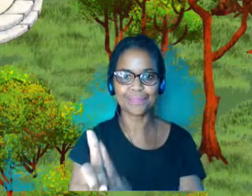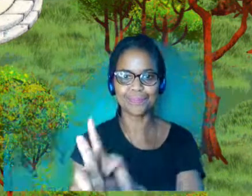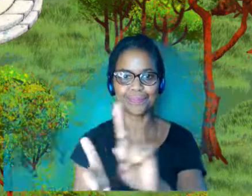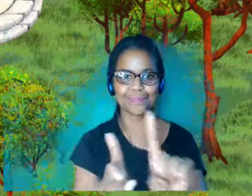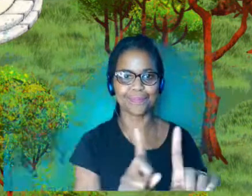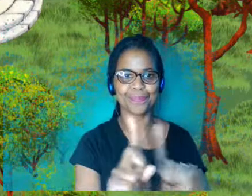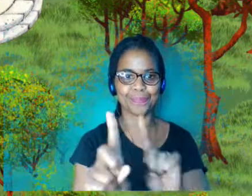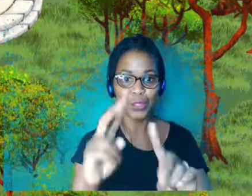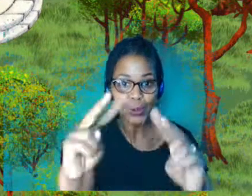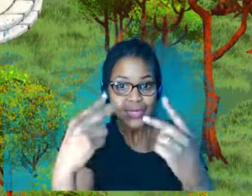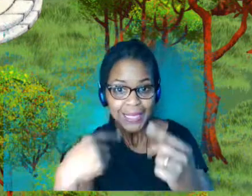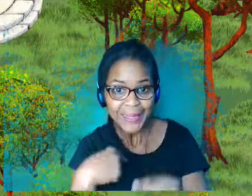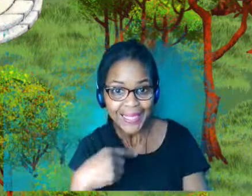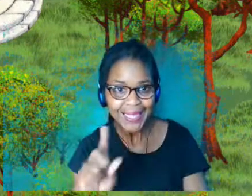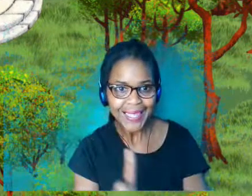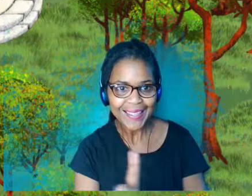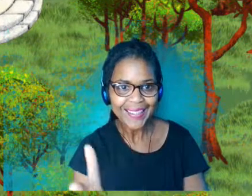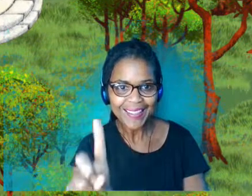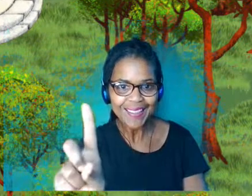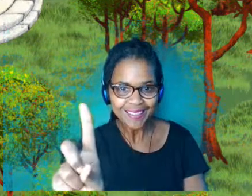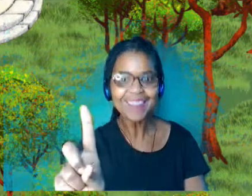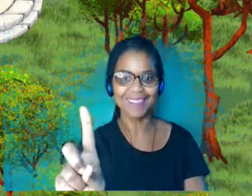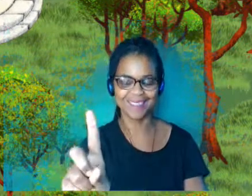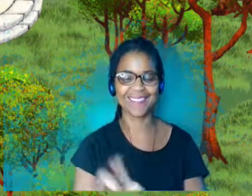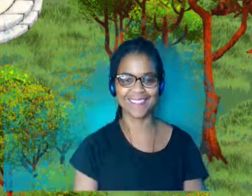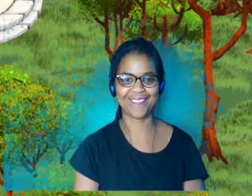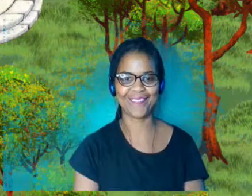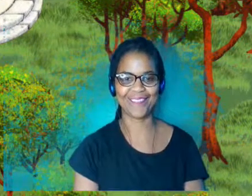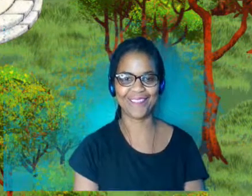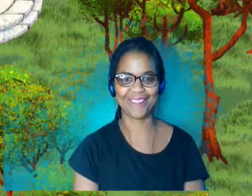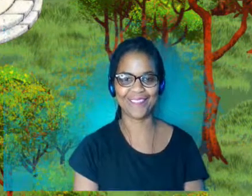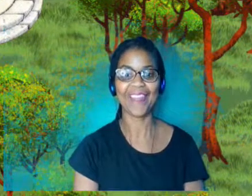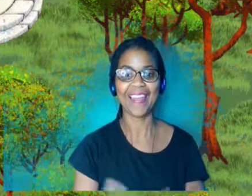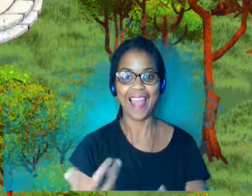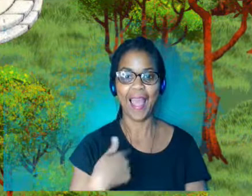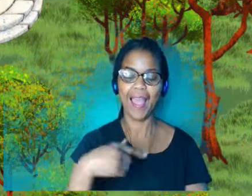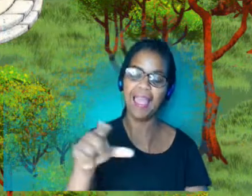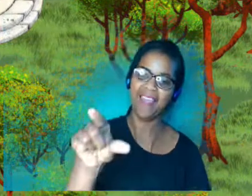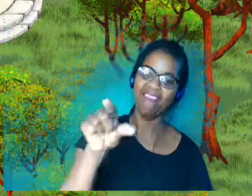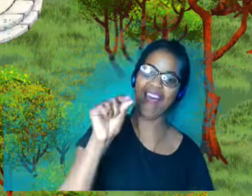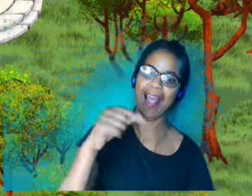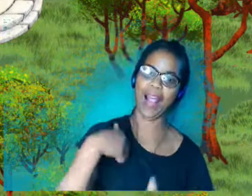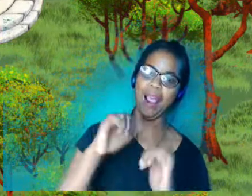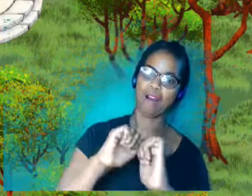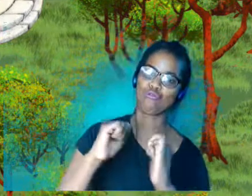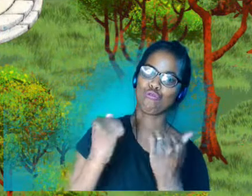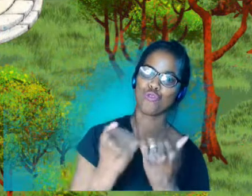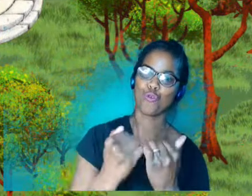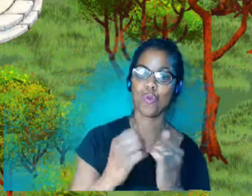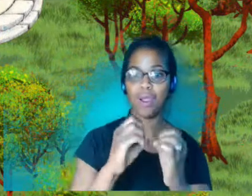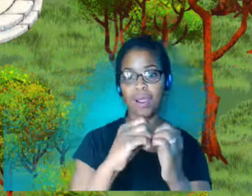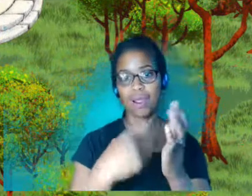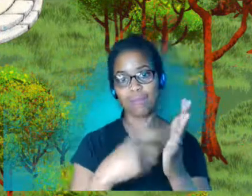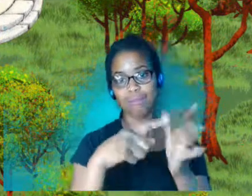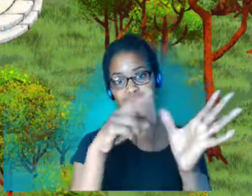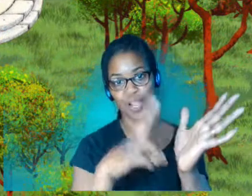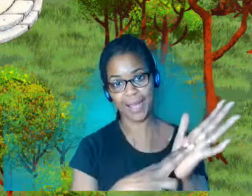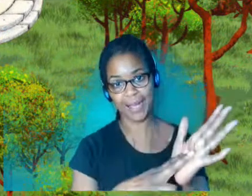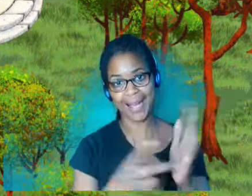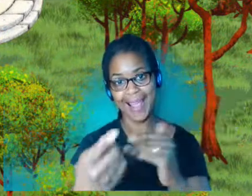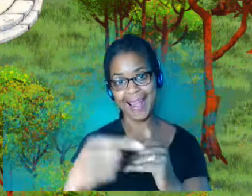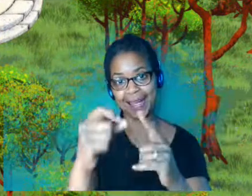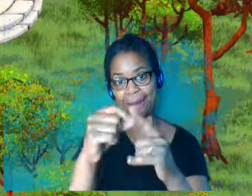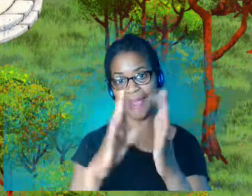But what I'm going to do is I'm going to invite the crew. So Brian and the PMS studio to follow me.